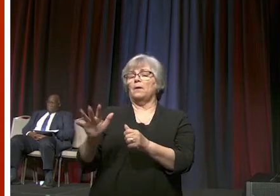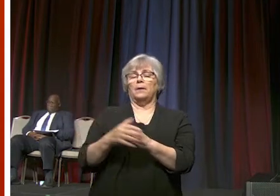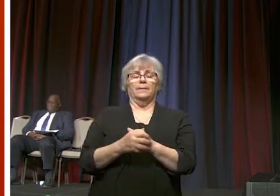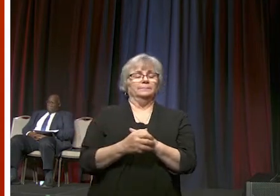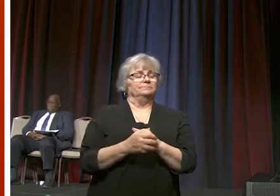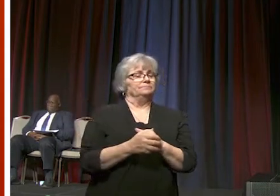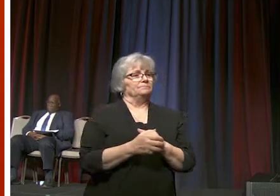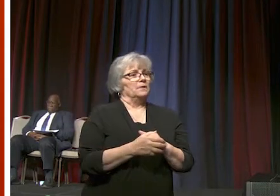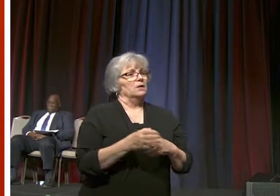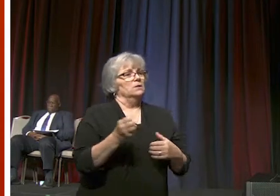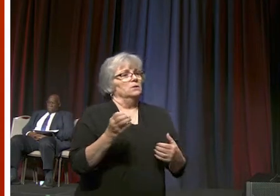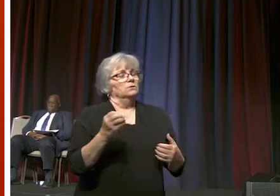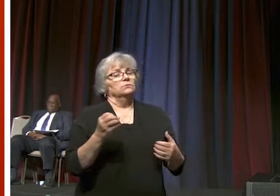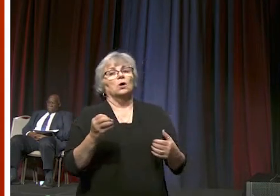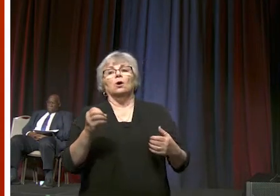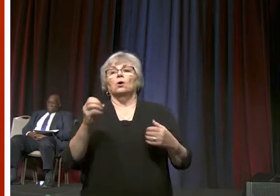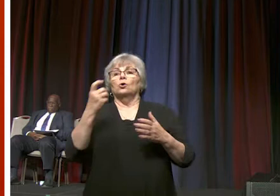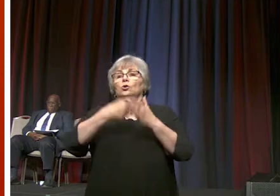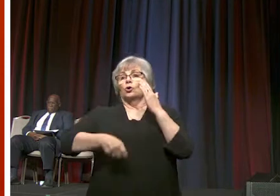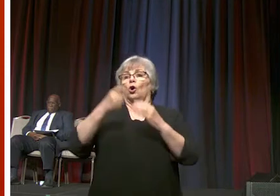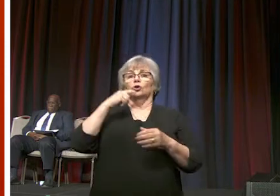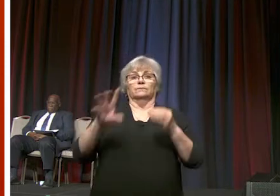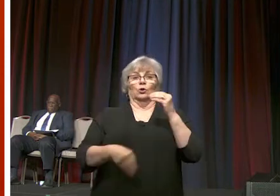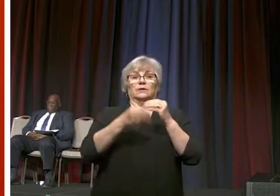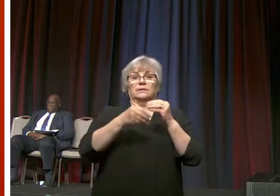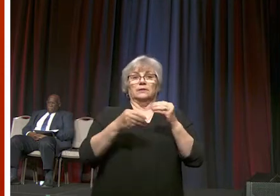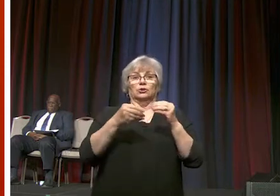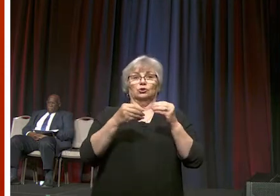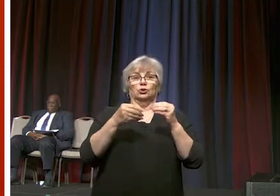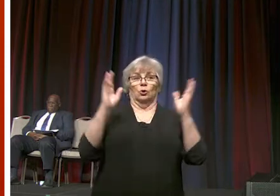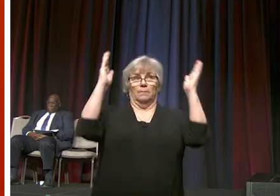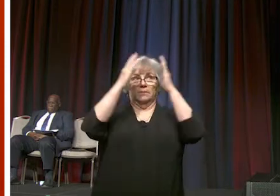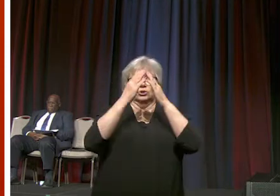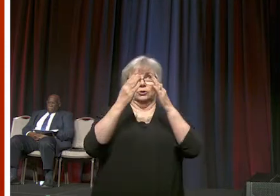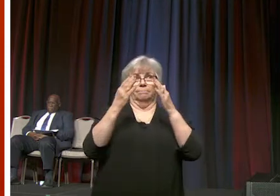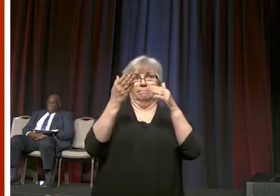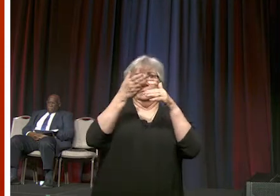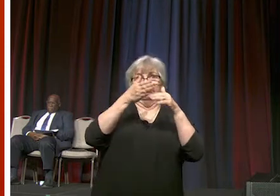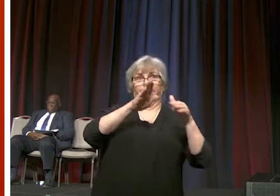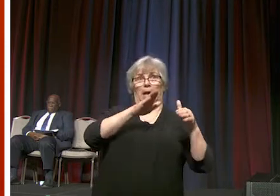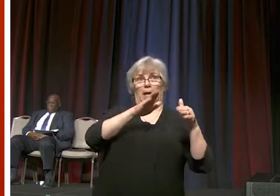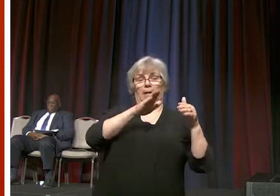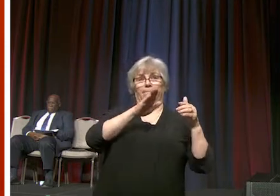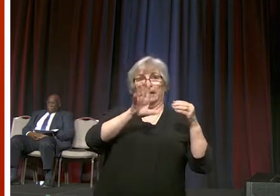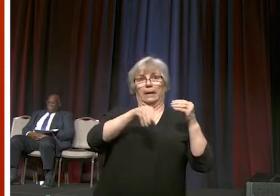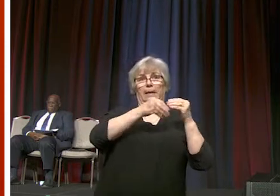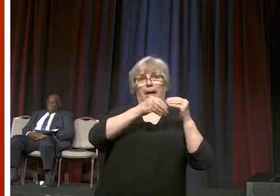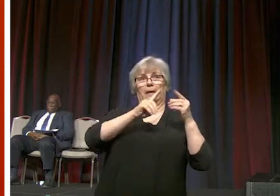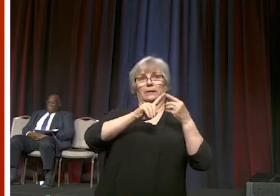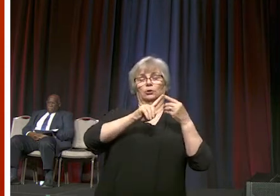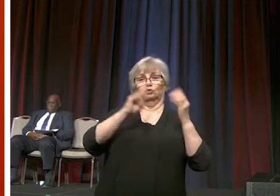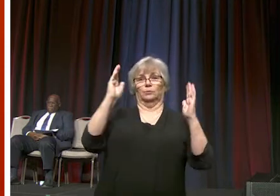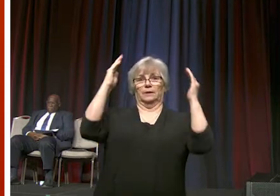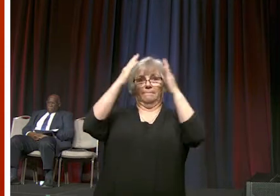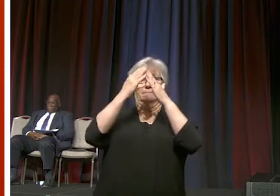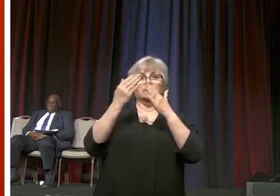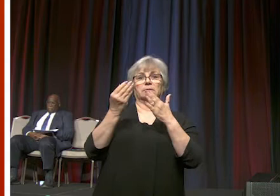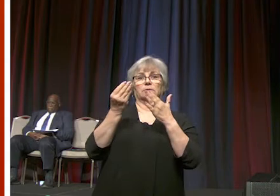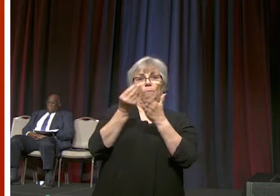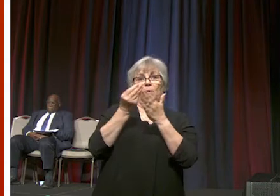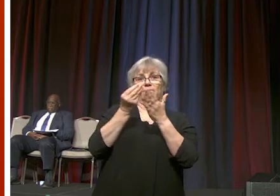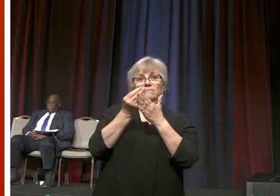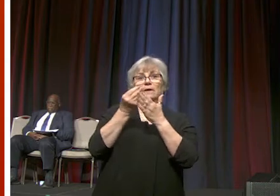total cost for additional bishops divided by the and added to the episcopal fund apportionment